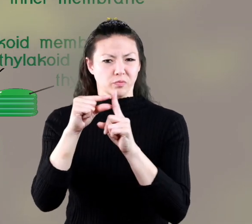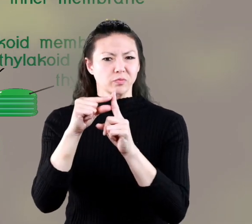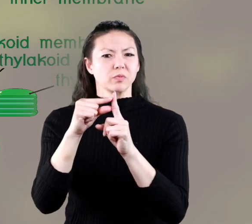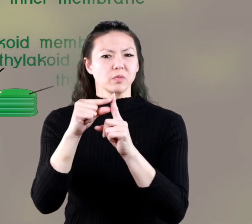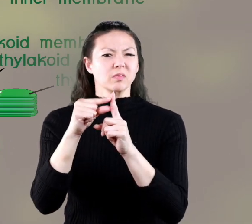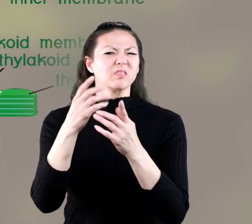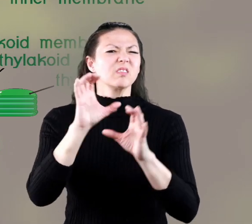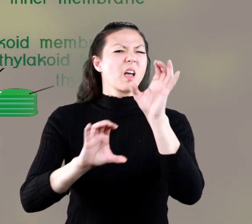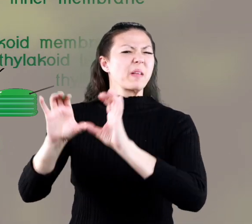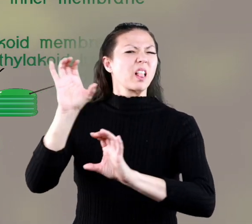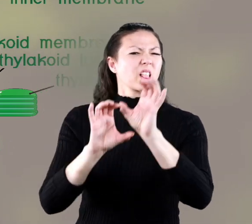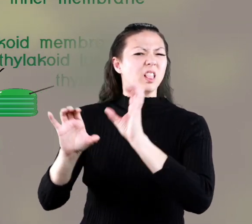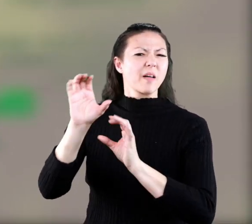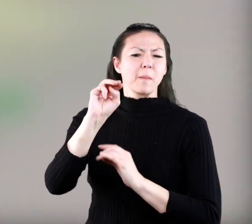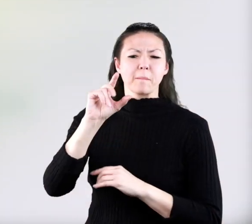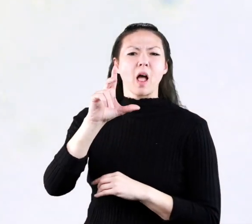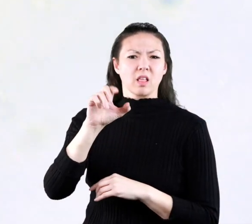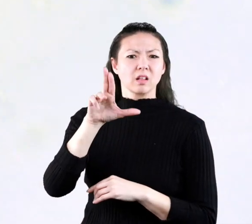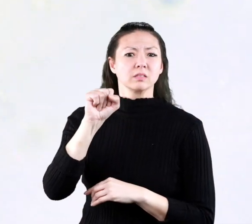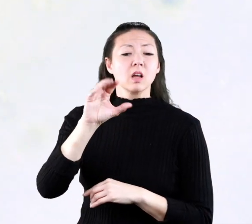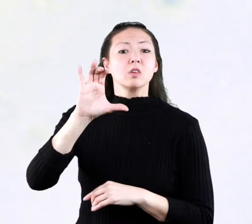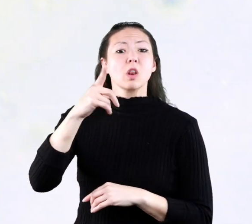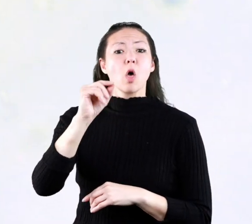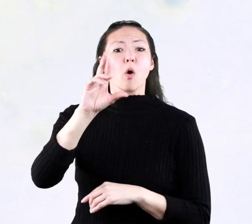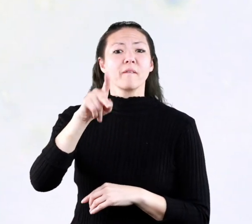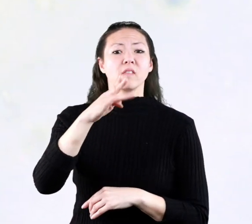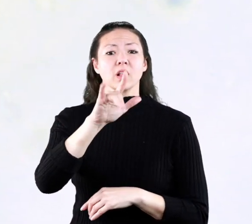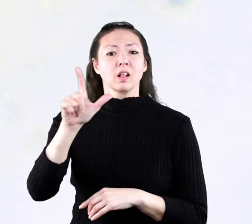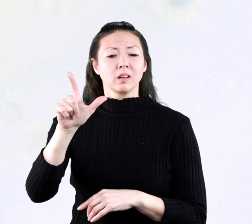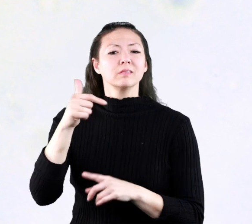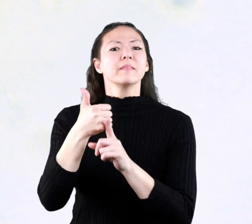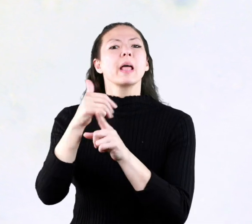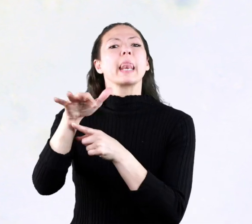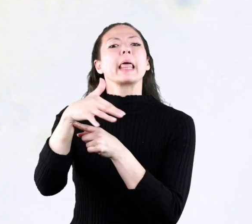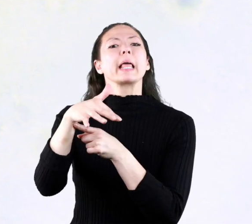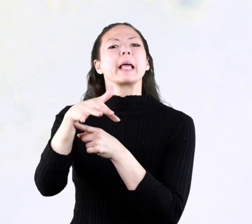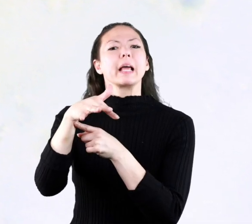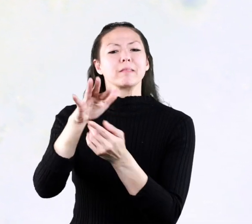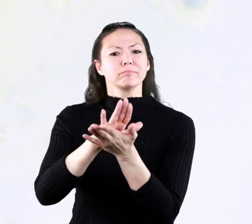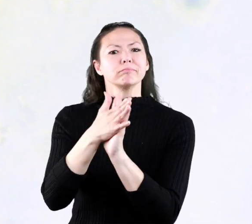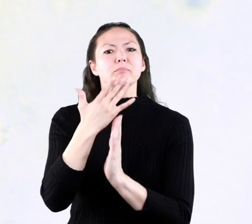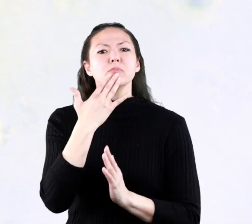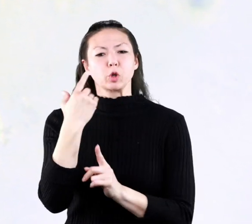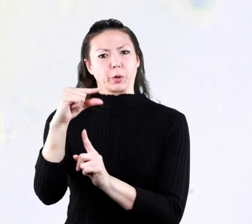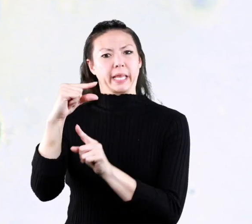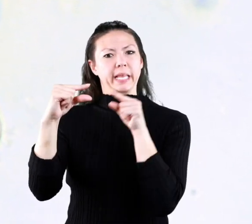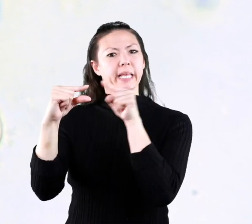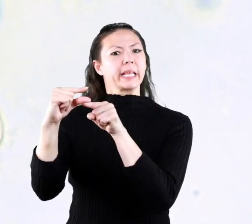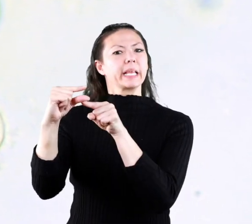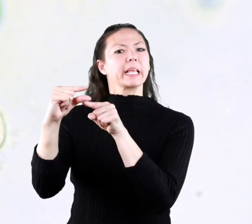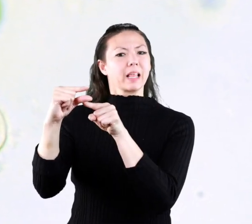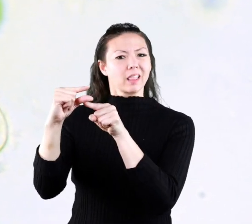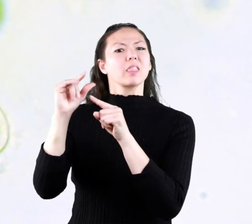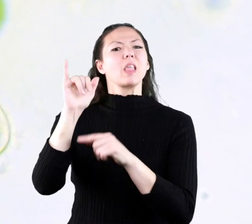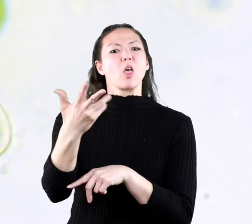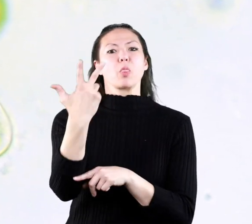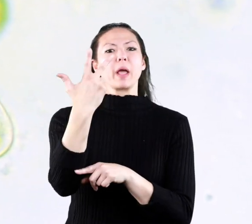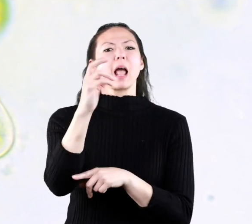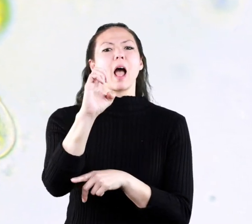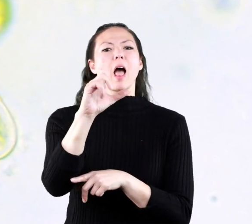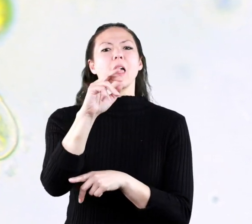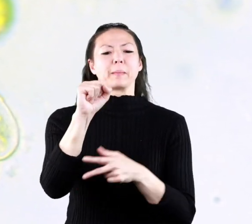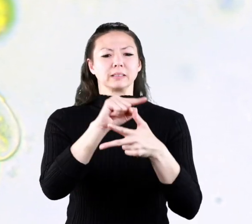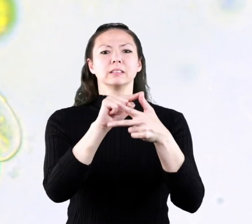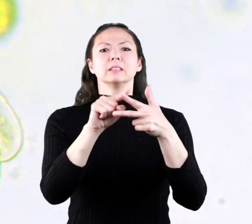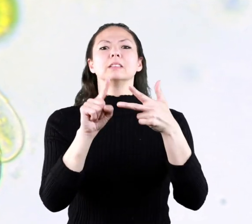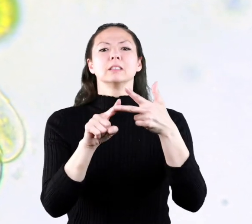molecules of chlorophyll chlorophyll is the element that gives leaves its green color three elements